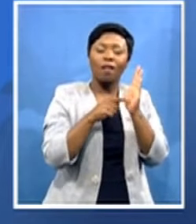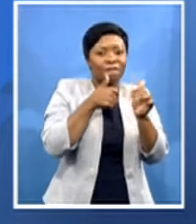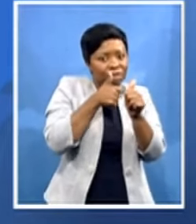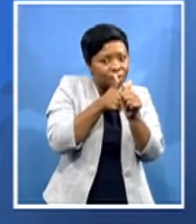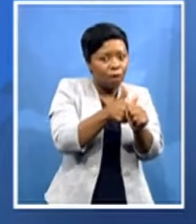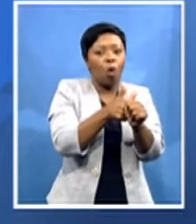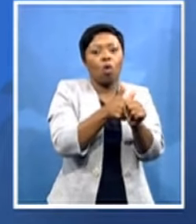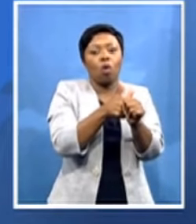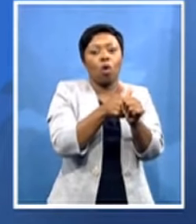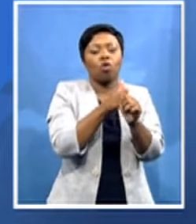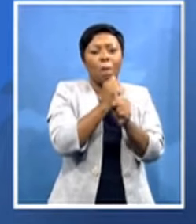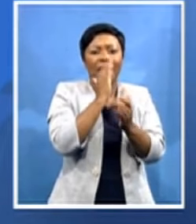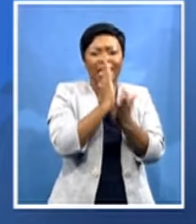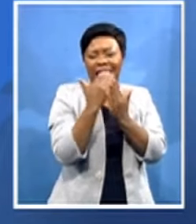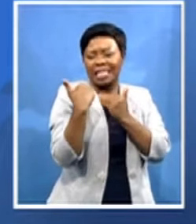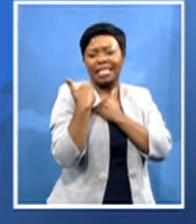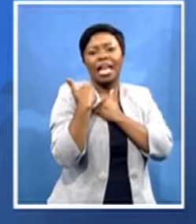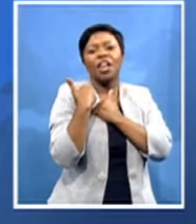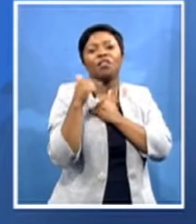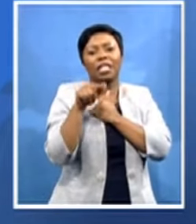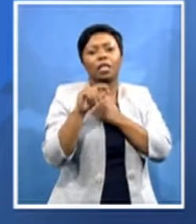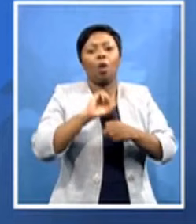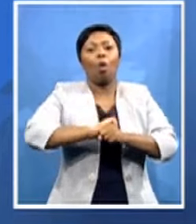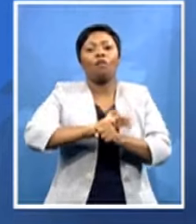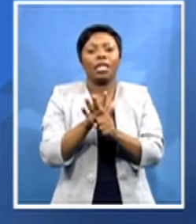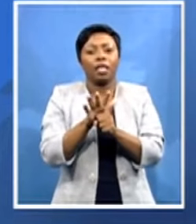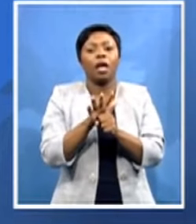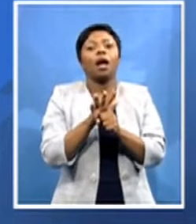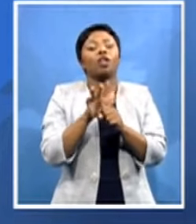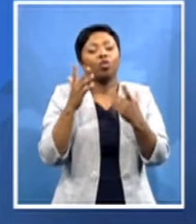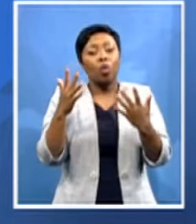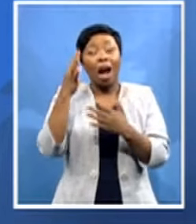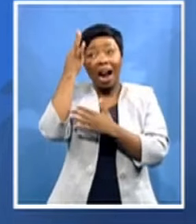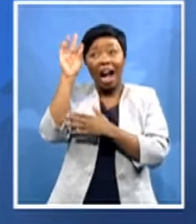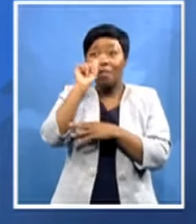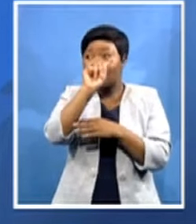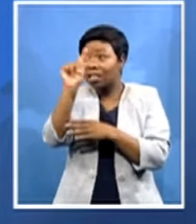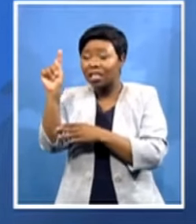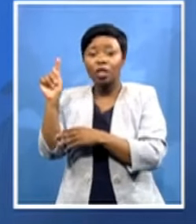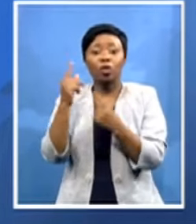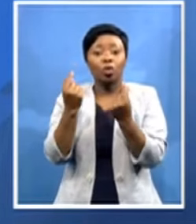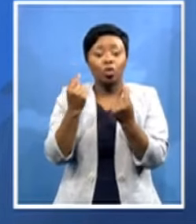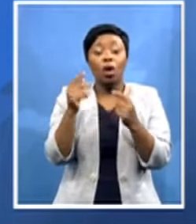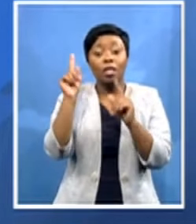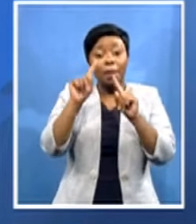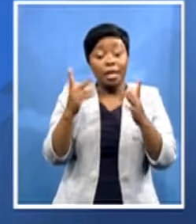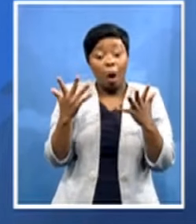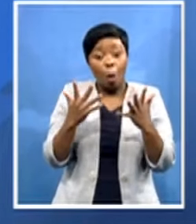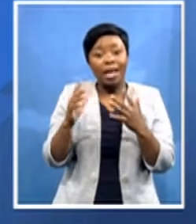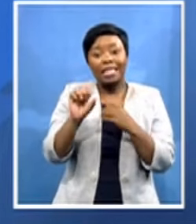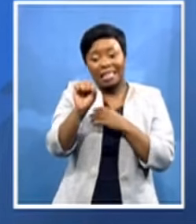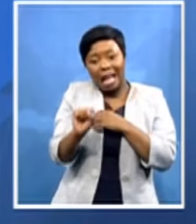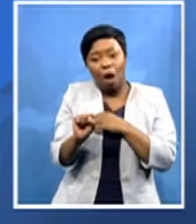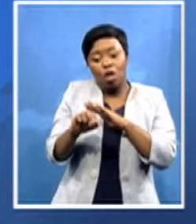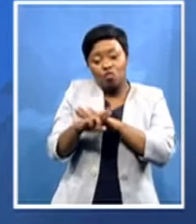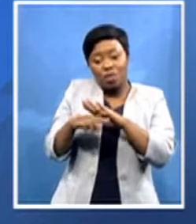we appreciate what our governments especially in the southern region have been doing to try and kept the